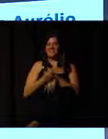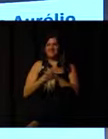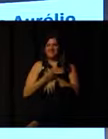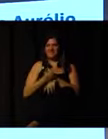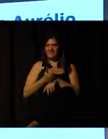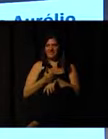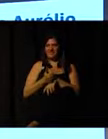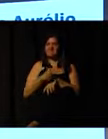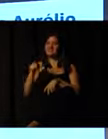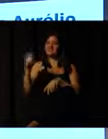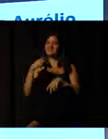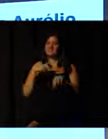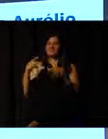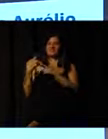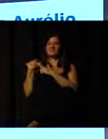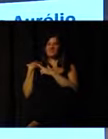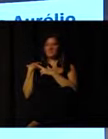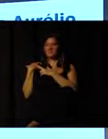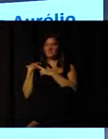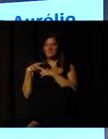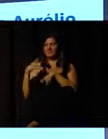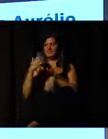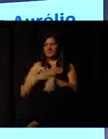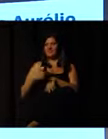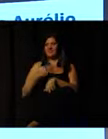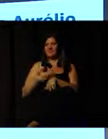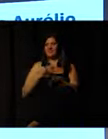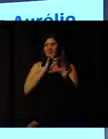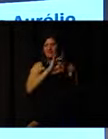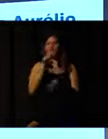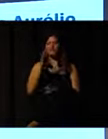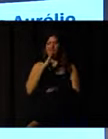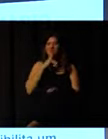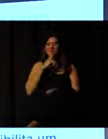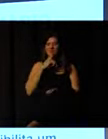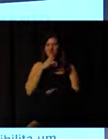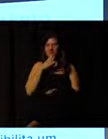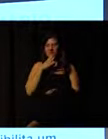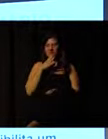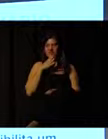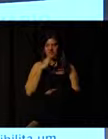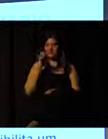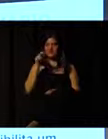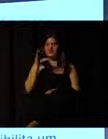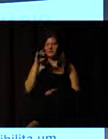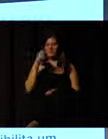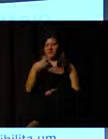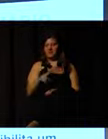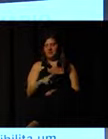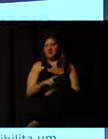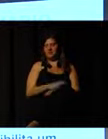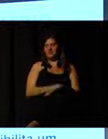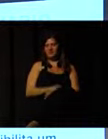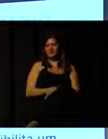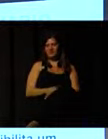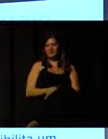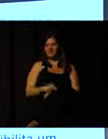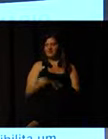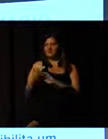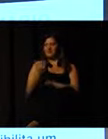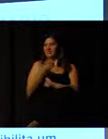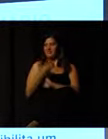The professional, all the responsibility he has, all the knowledge, technical knowledge he has.